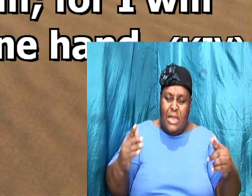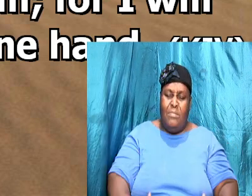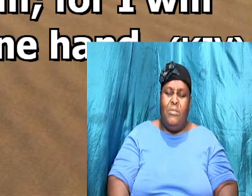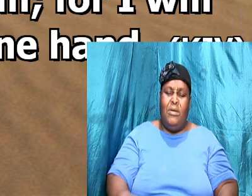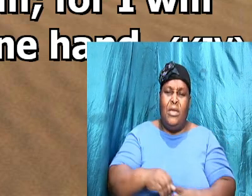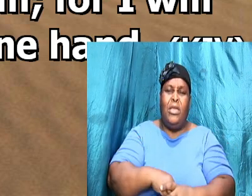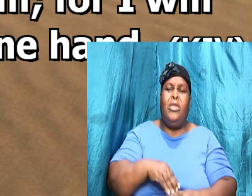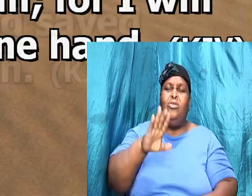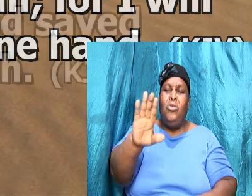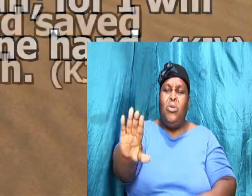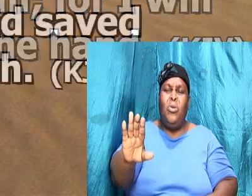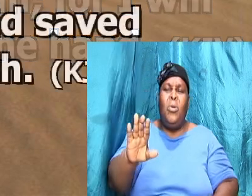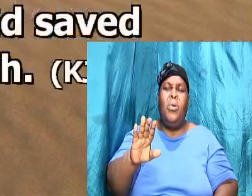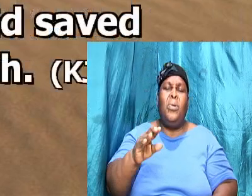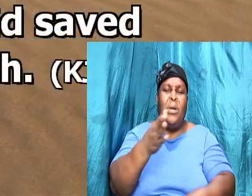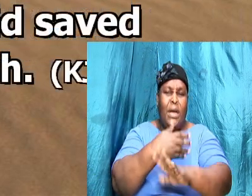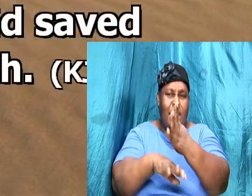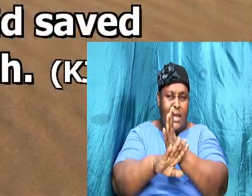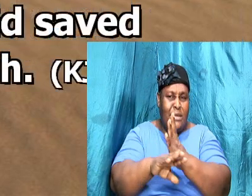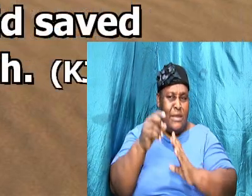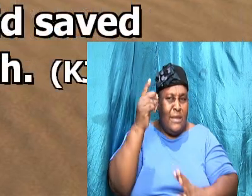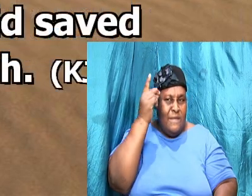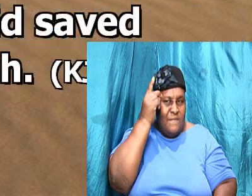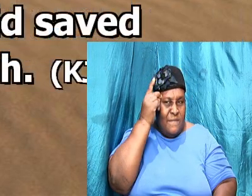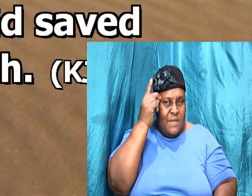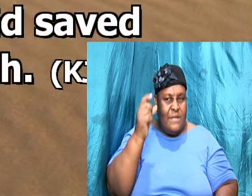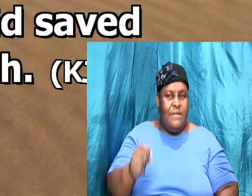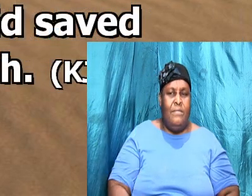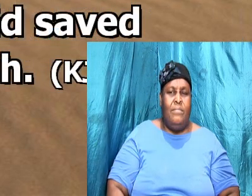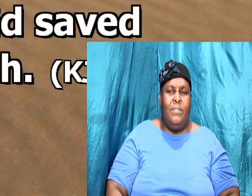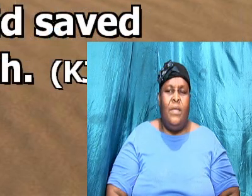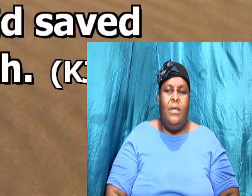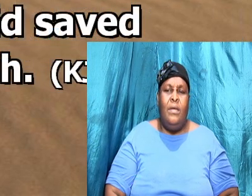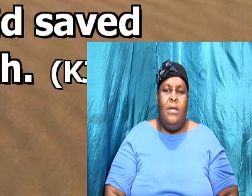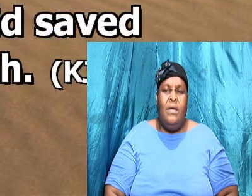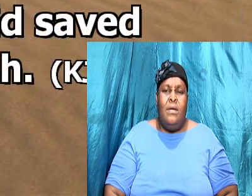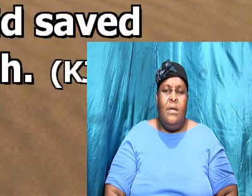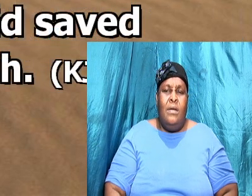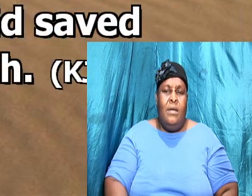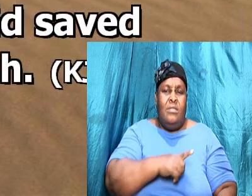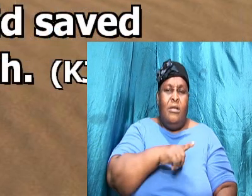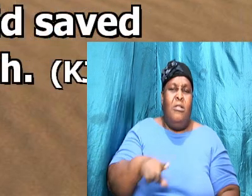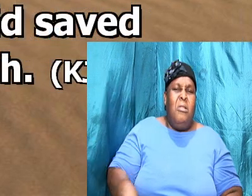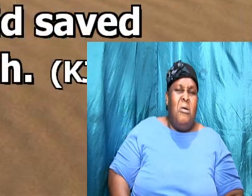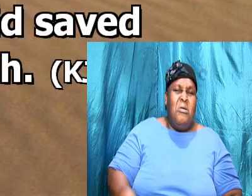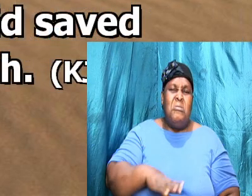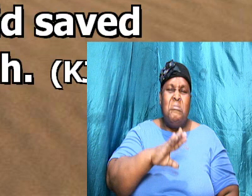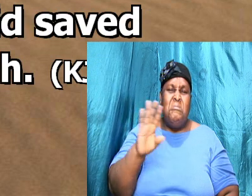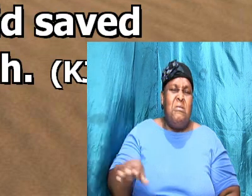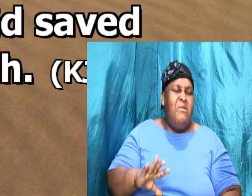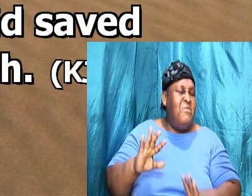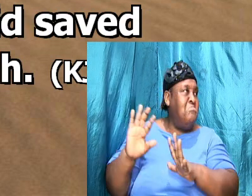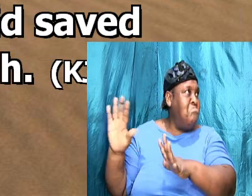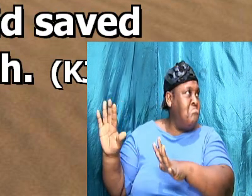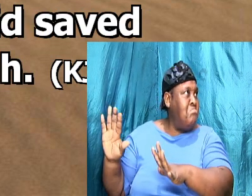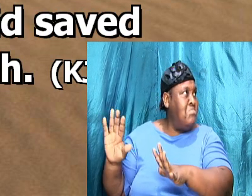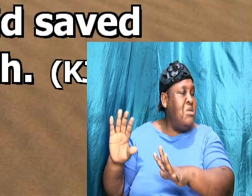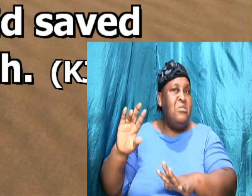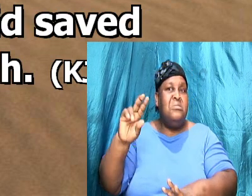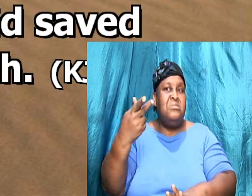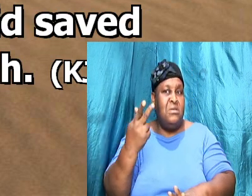hand I want us to know that the Lord did not ignore David's second inquiry